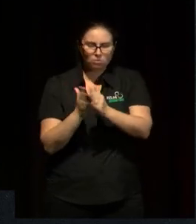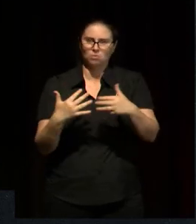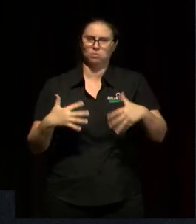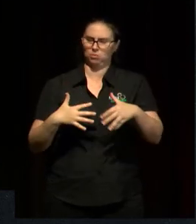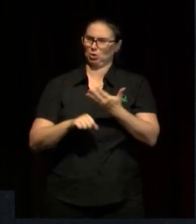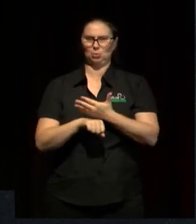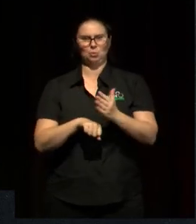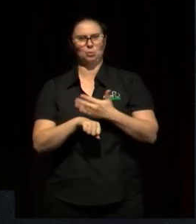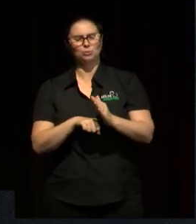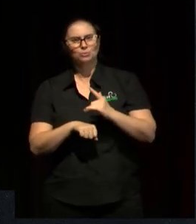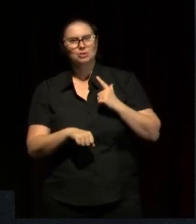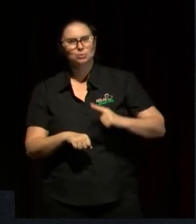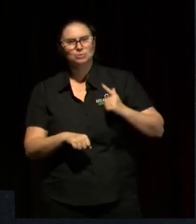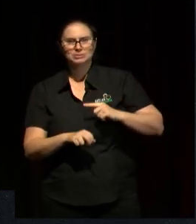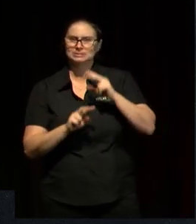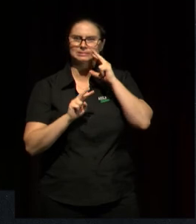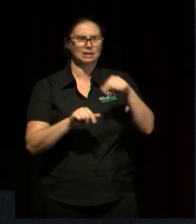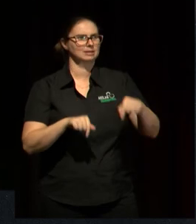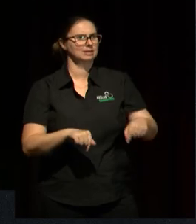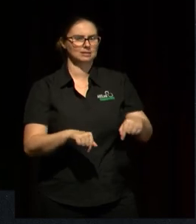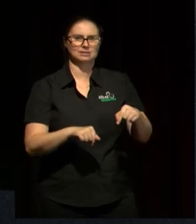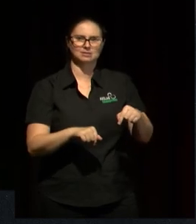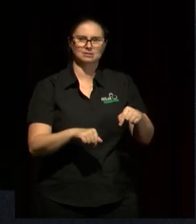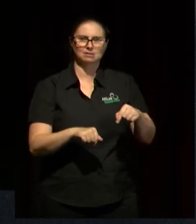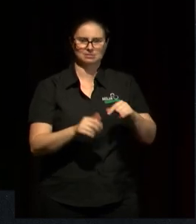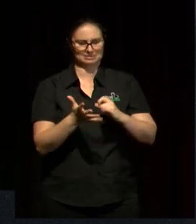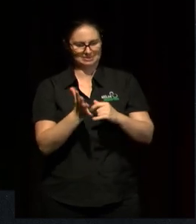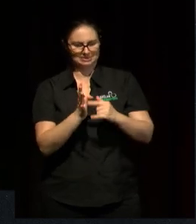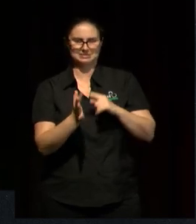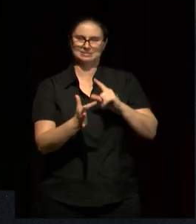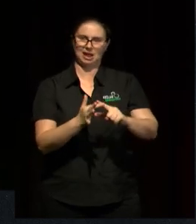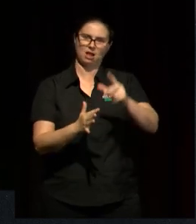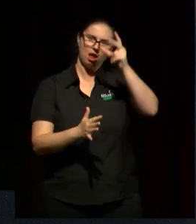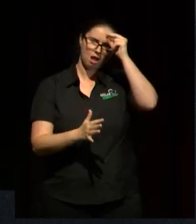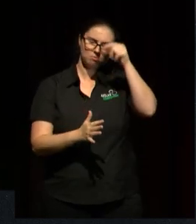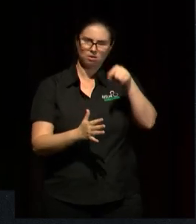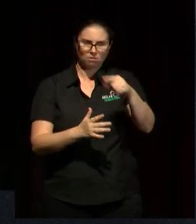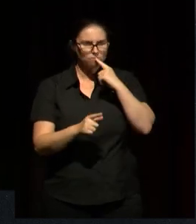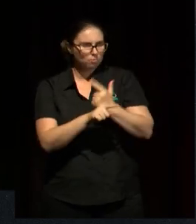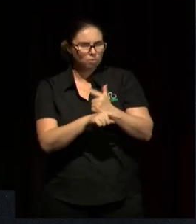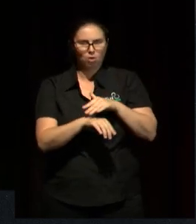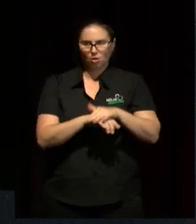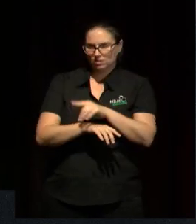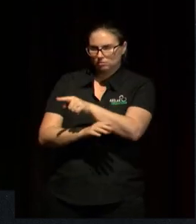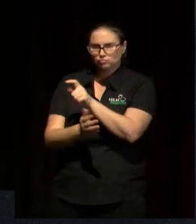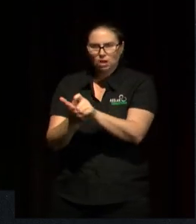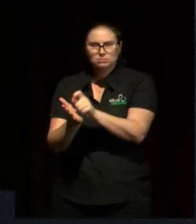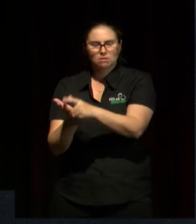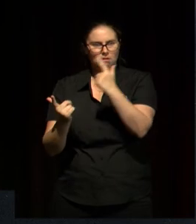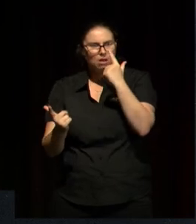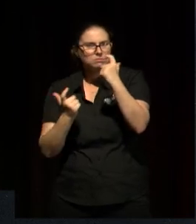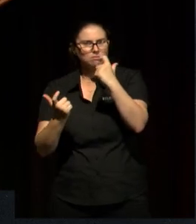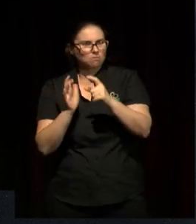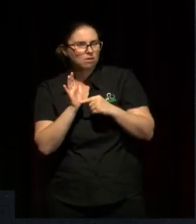Library auspice a writing, editing and publishing initiative, as they,